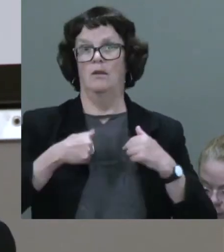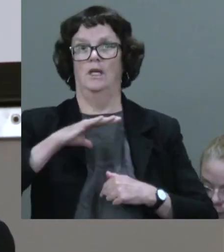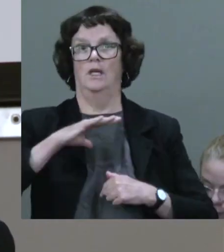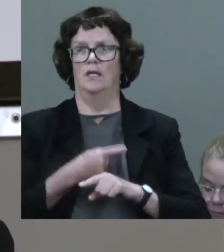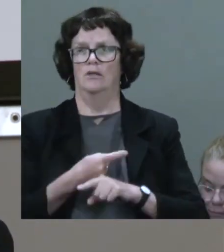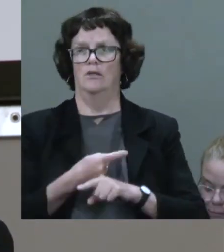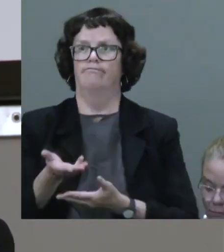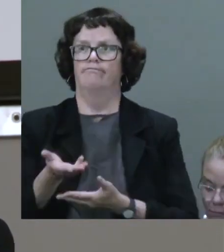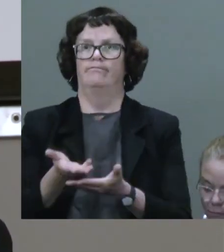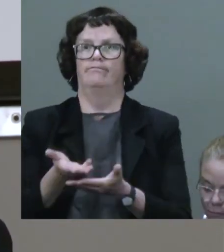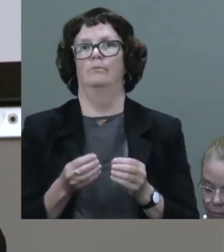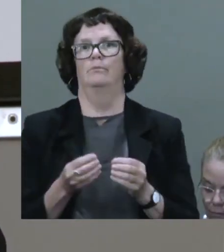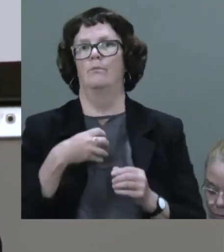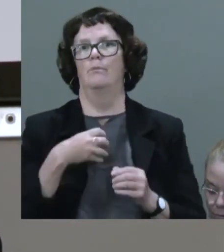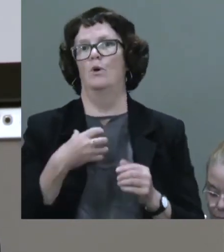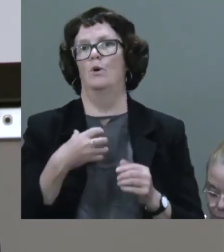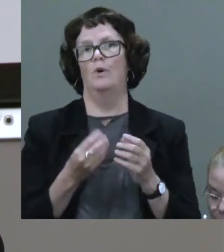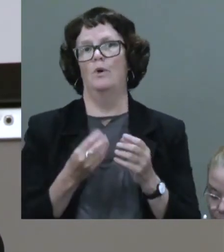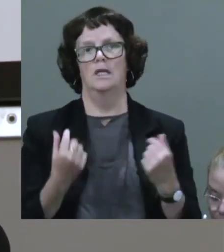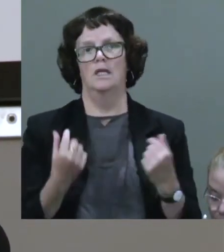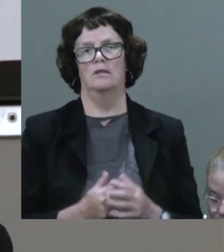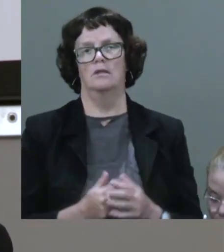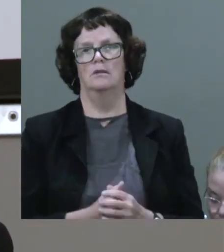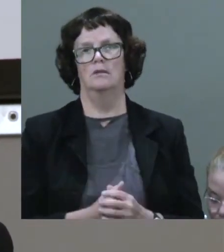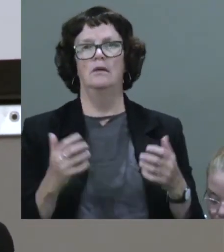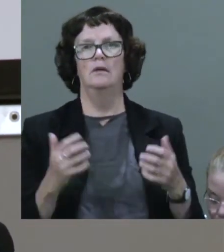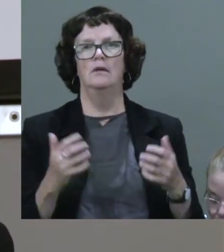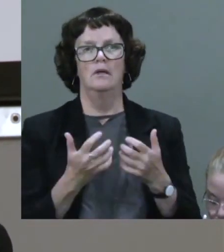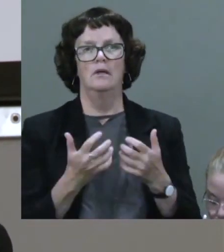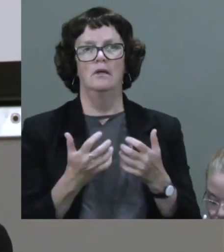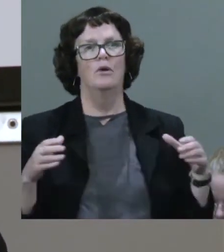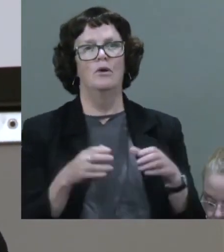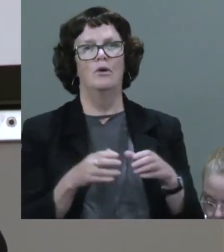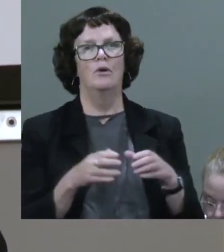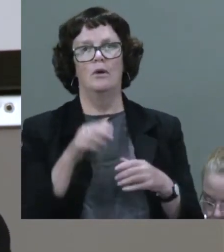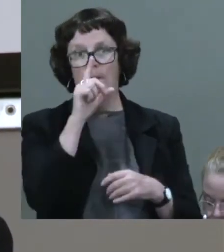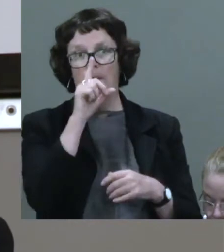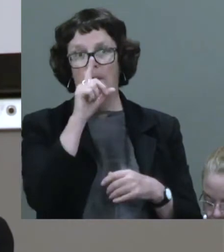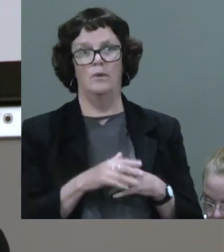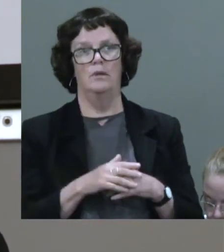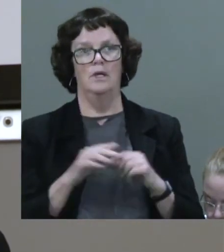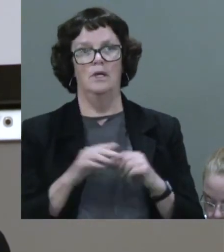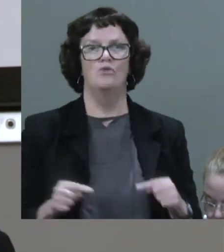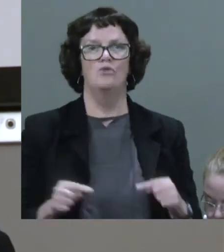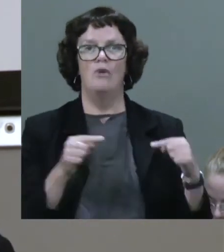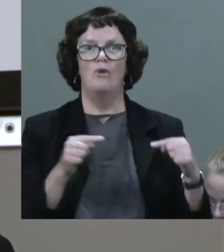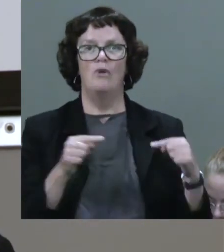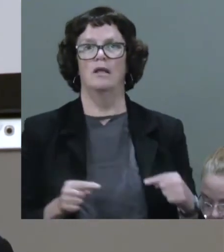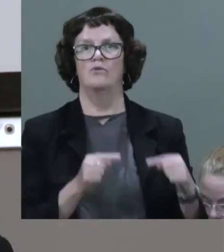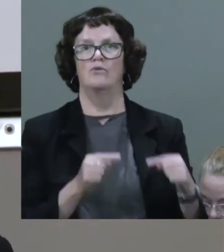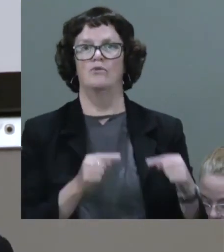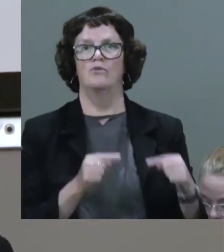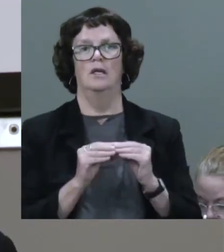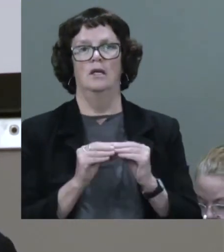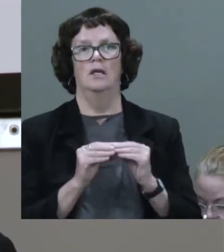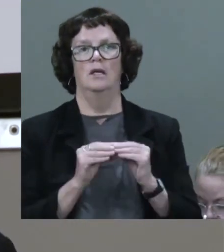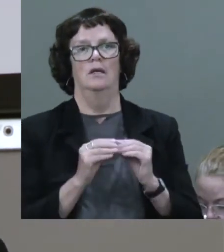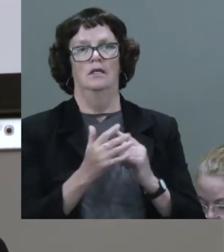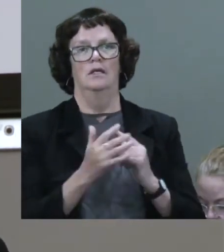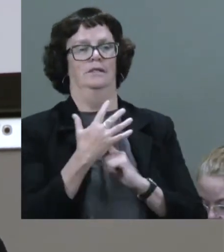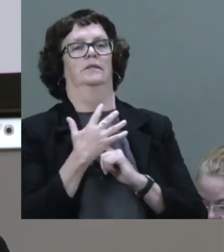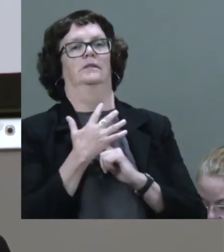We, like so many groups of people who are struggling against discrimination, are often